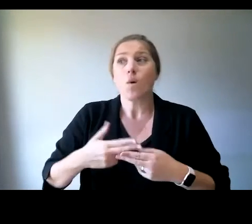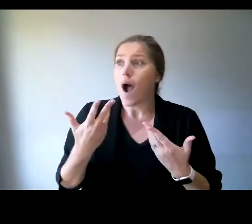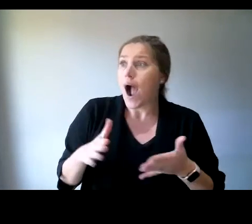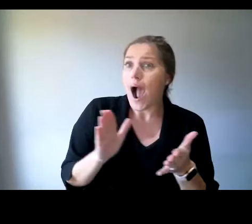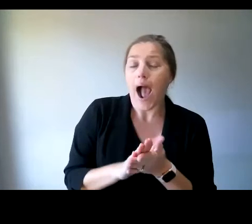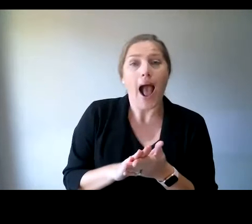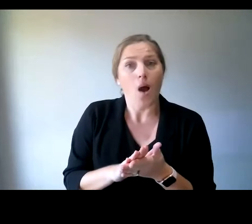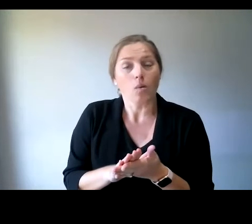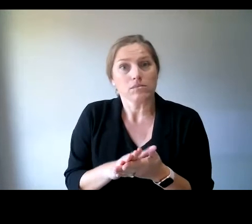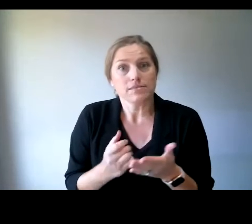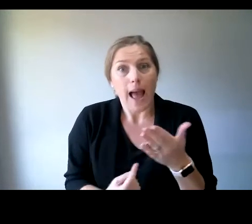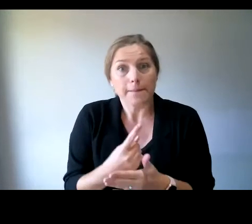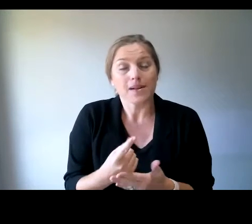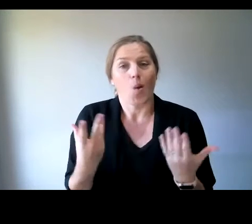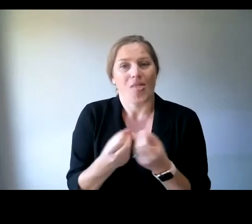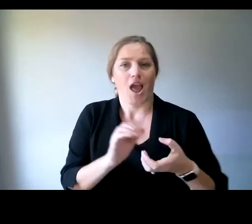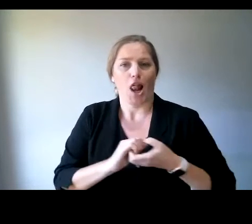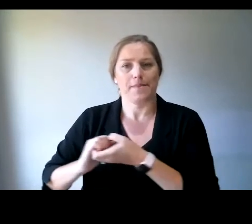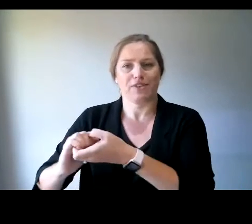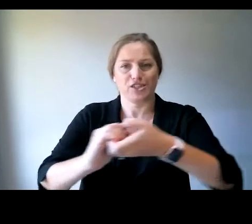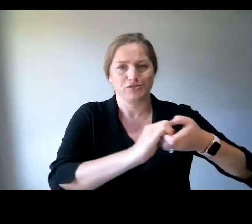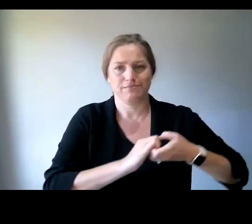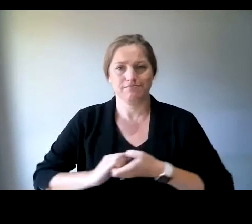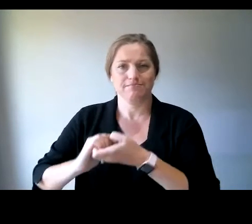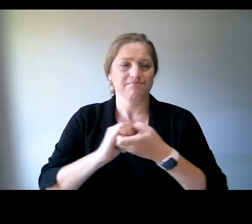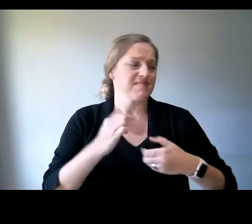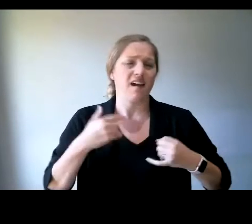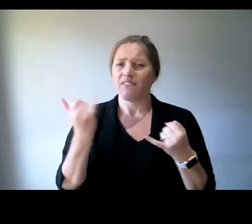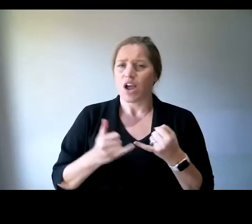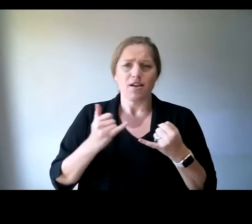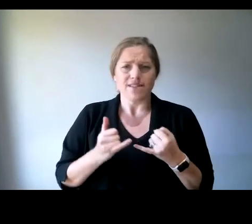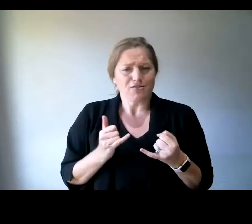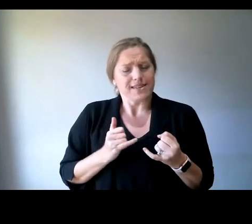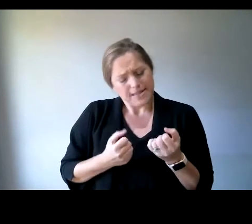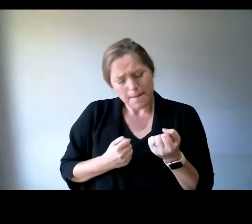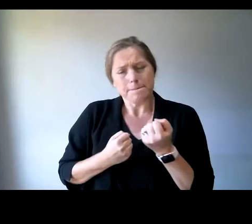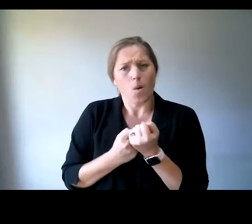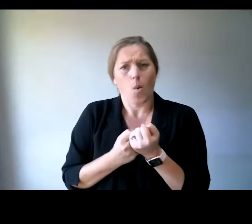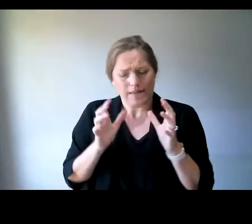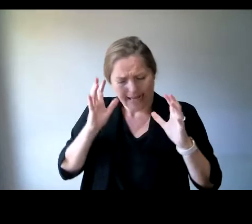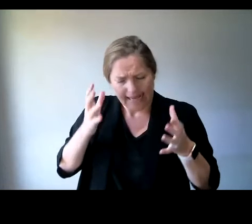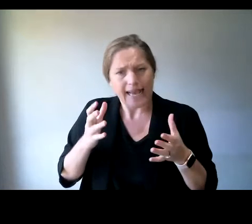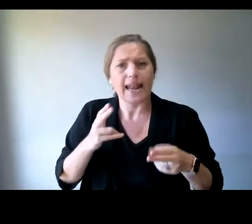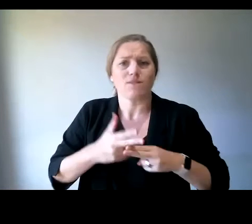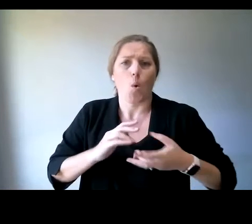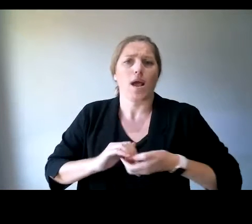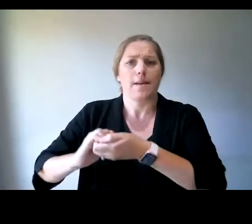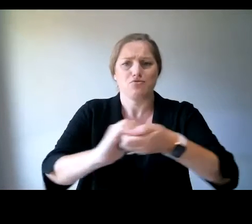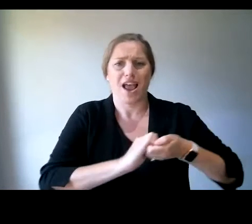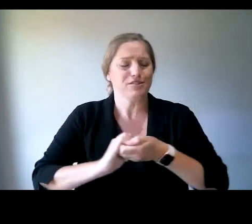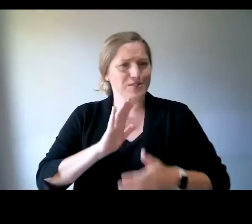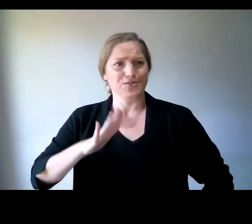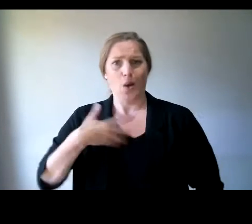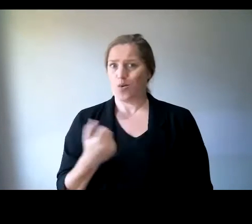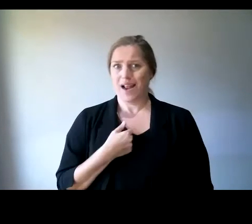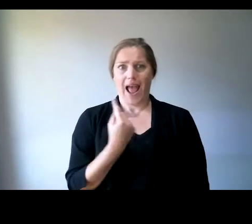something that I personally am very, very keen on, because really, who wants to solve a problem on their own? Here at APFA, we don't ever try and solve any